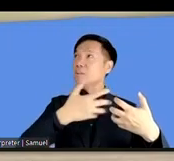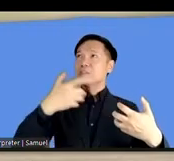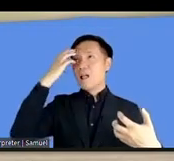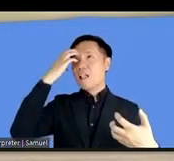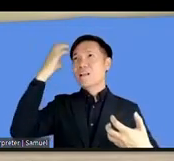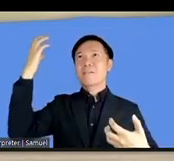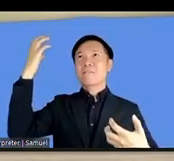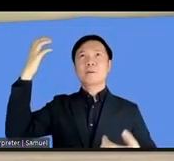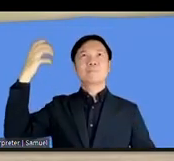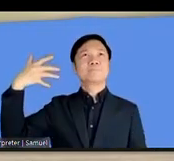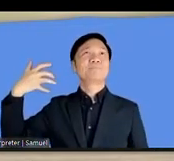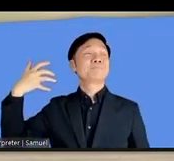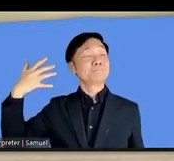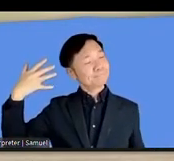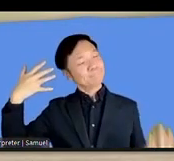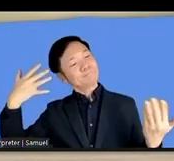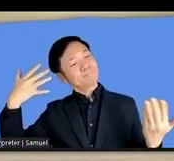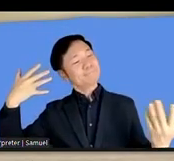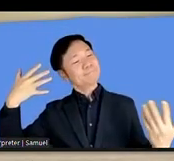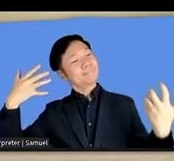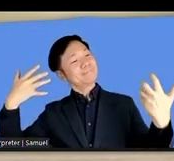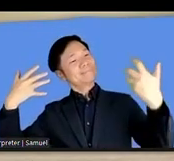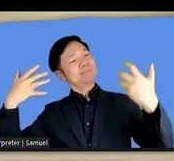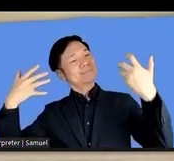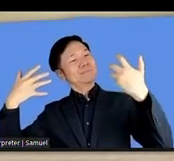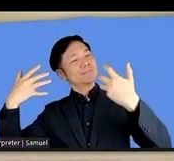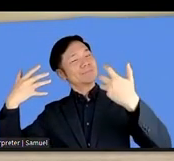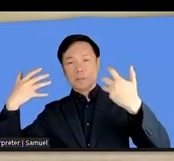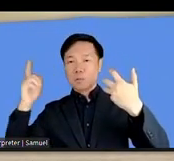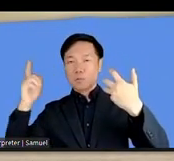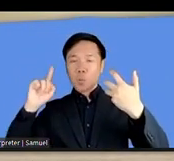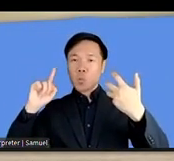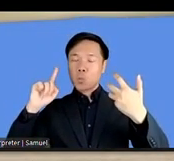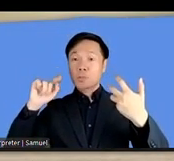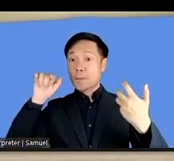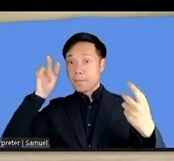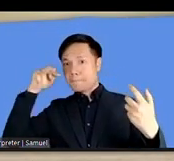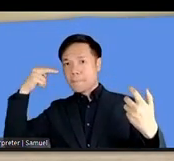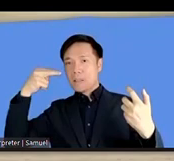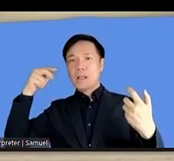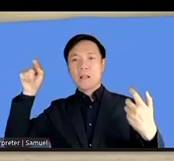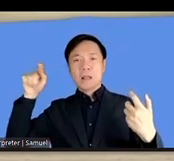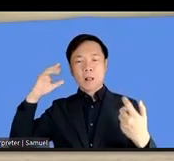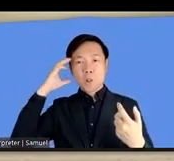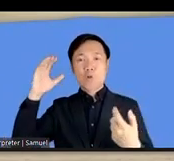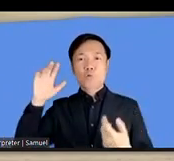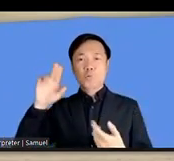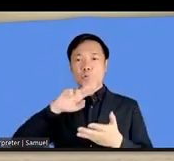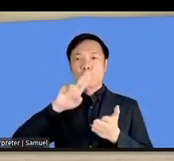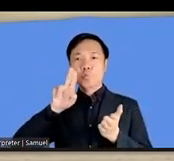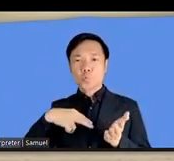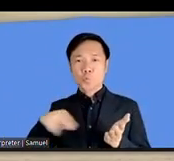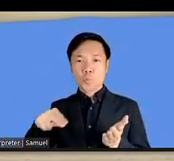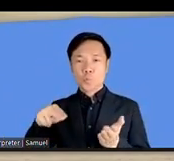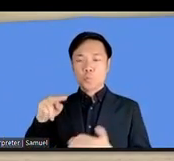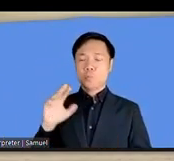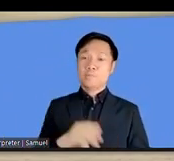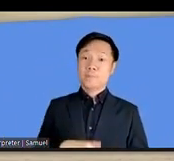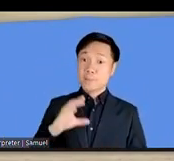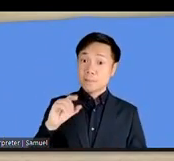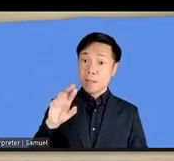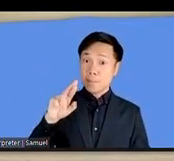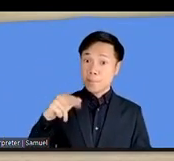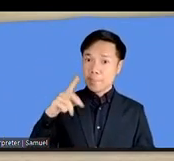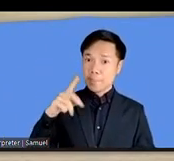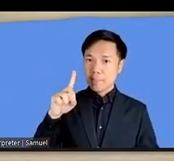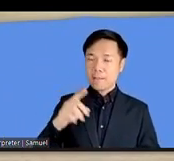and that is called the social approach the approach of uncrpd itself it's not it's